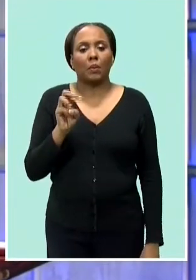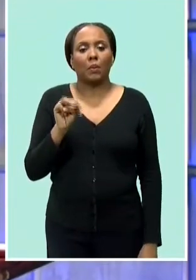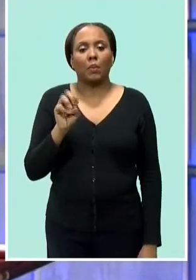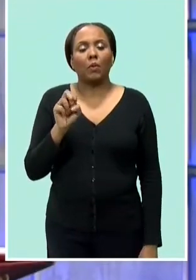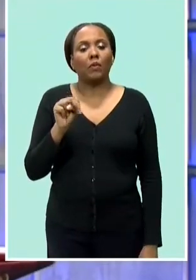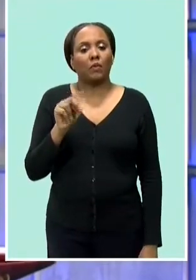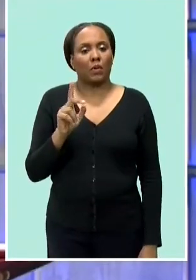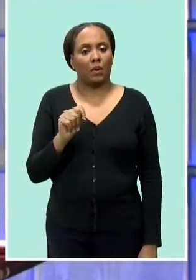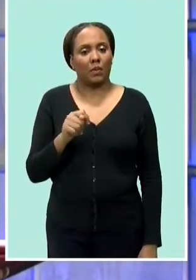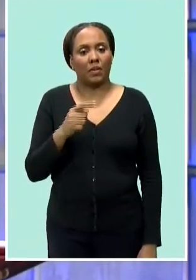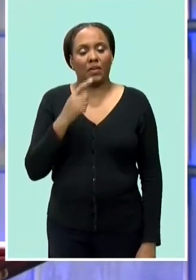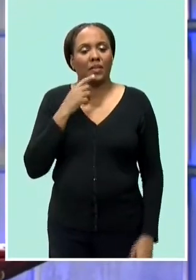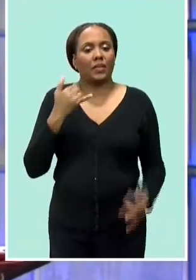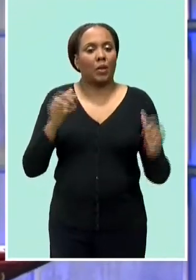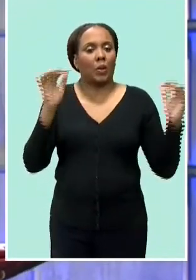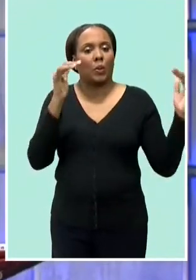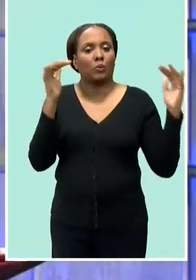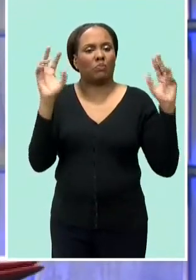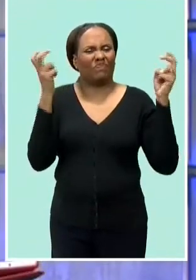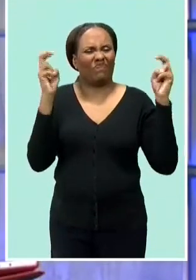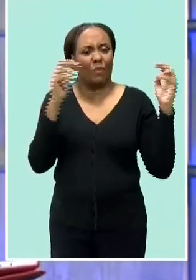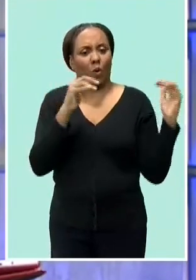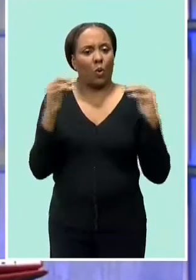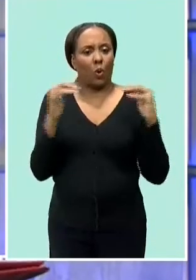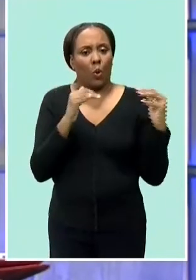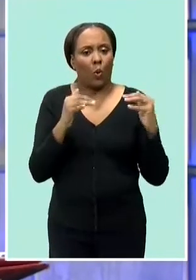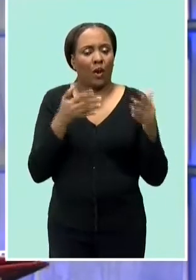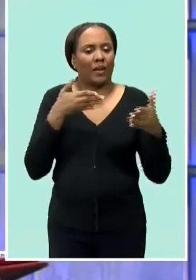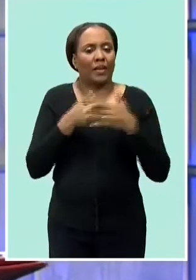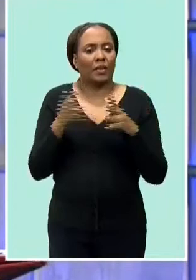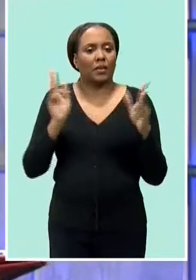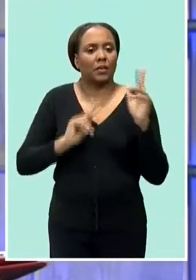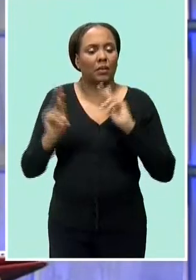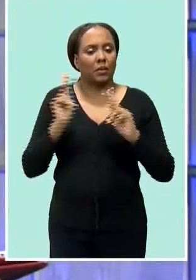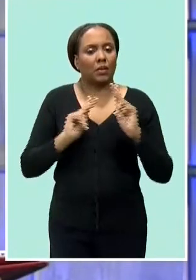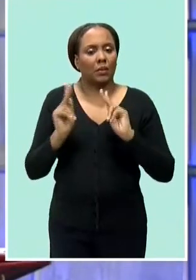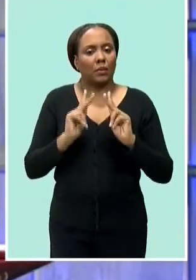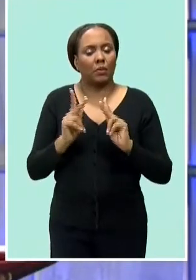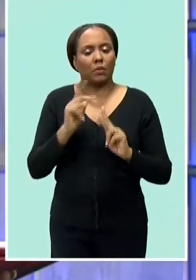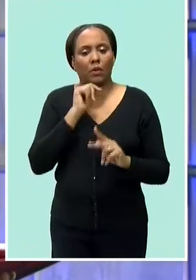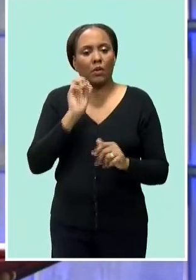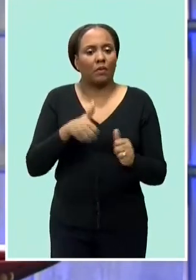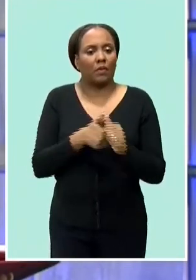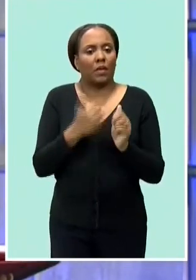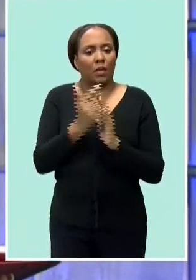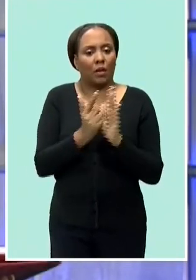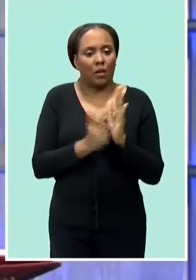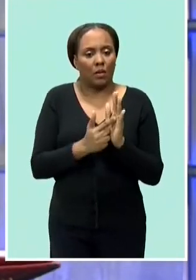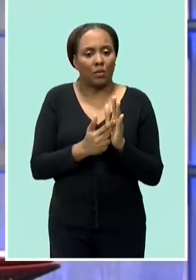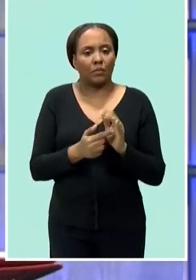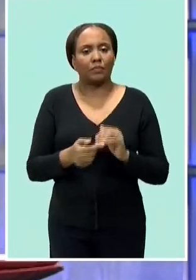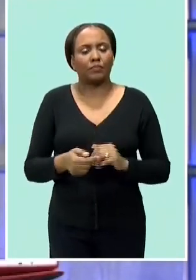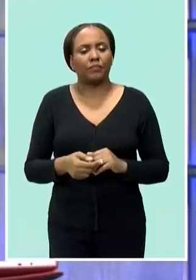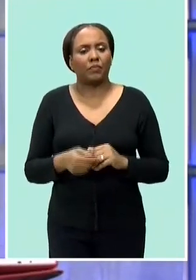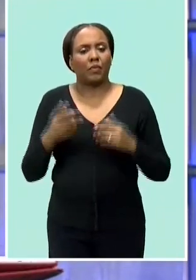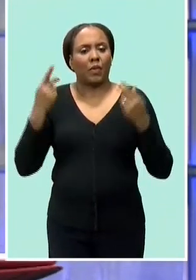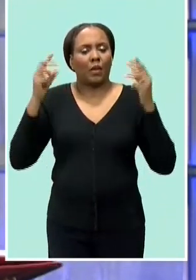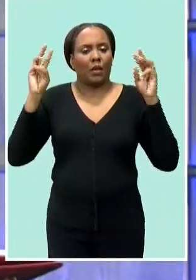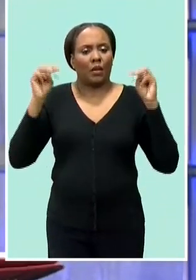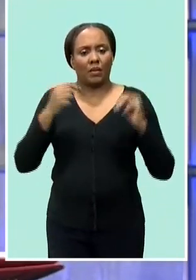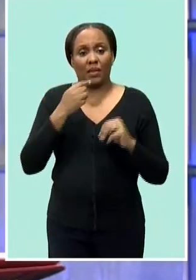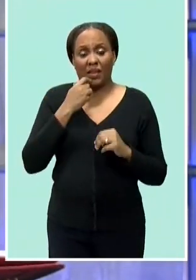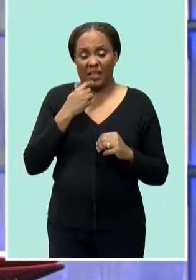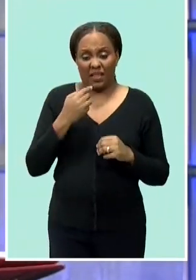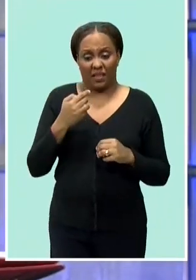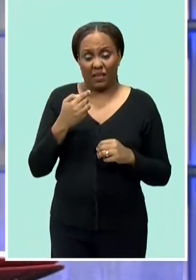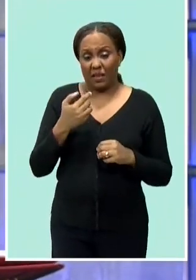officers and the party's political leader prime minister dr keith rowley has called on the youth to reject any person or party that is